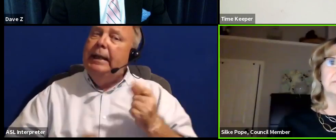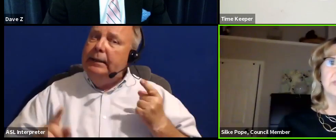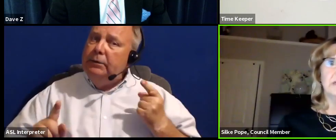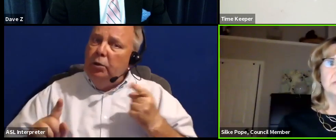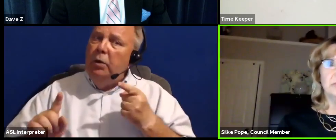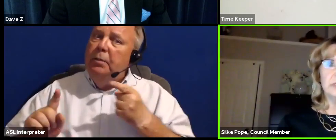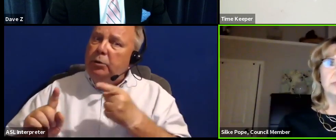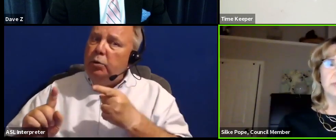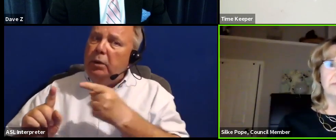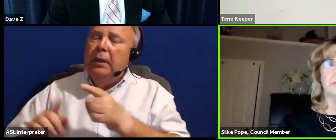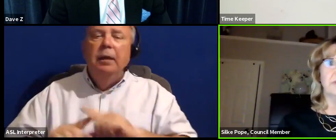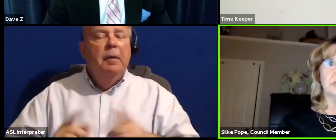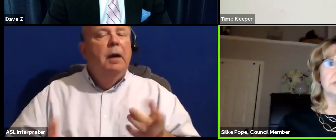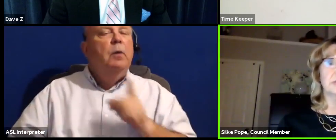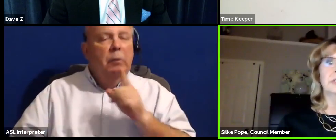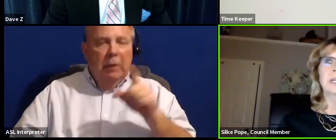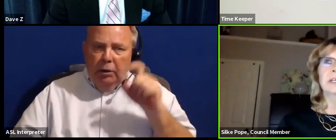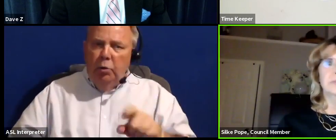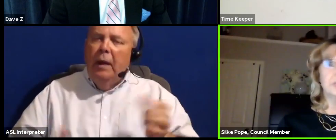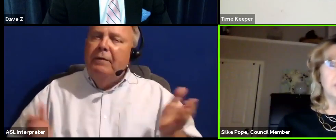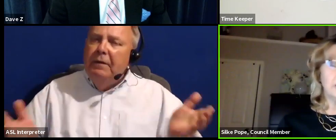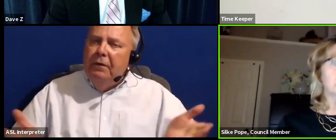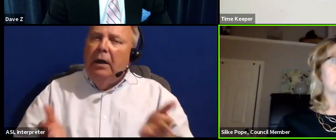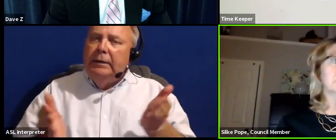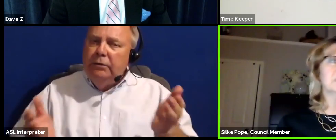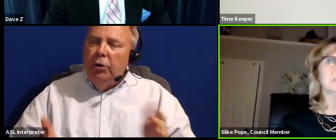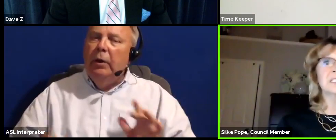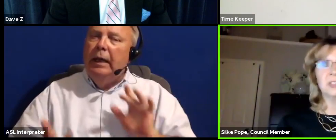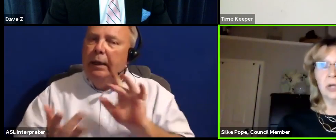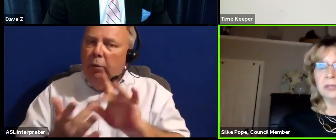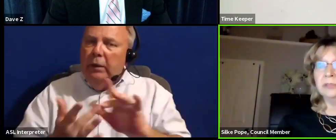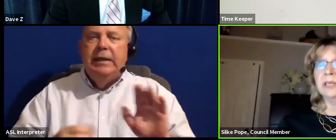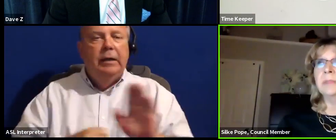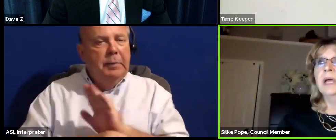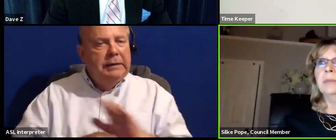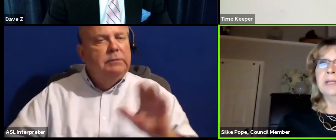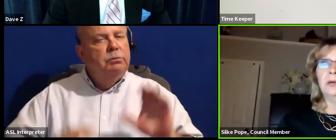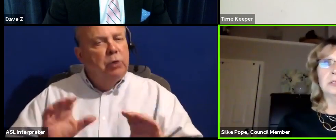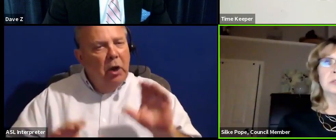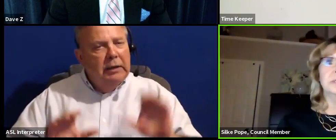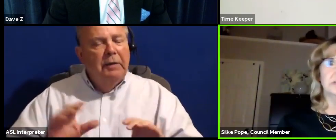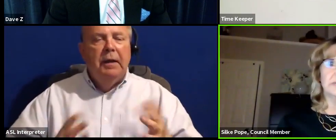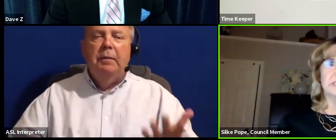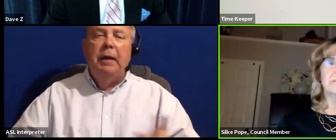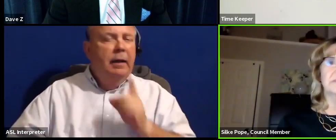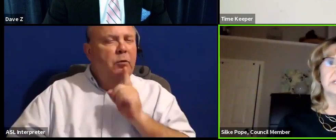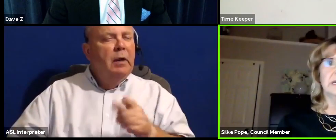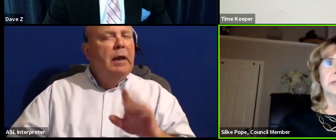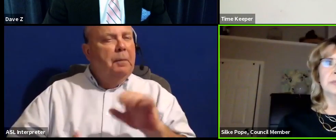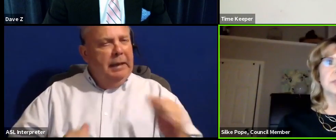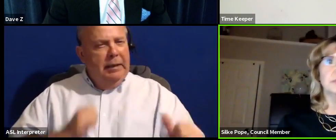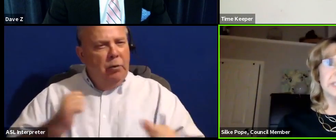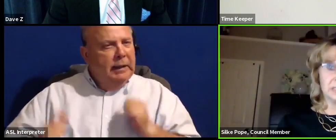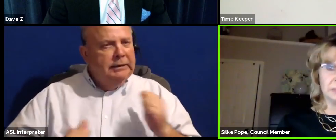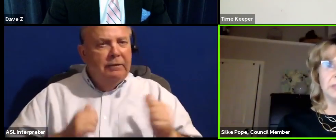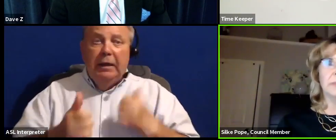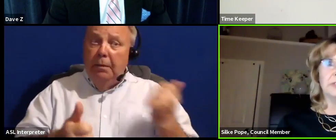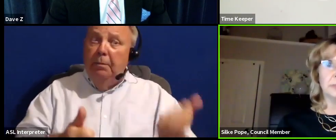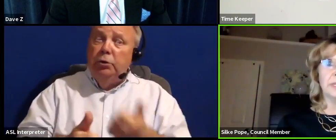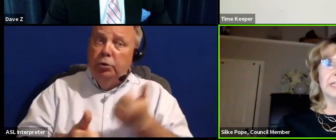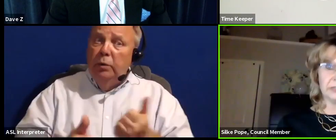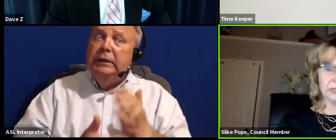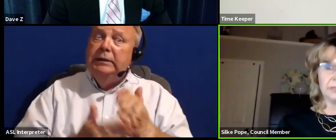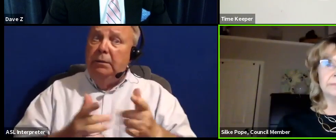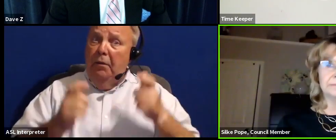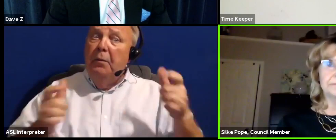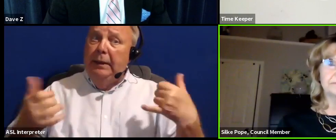But we really do have to foster, reach out to businesses, talk to them, but also be aggressively pursuing some of the